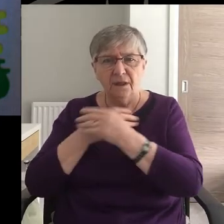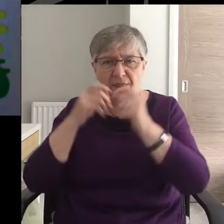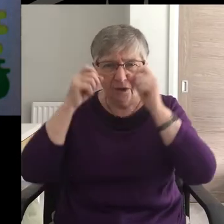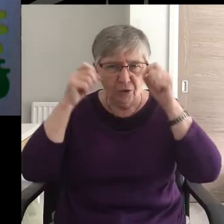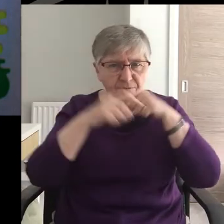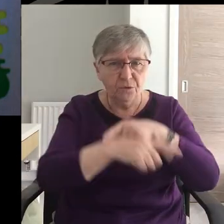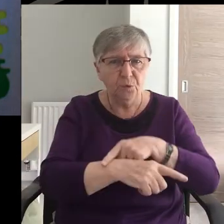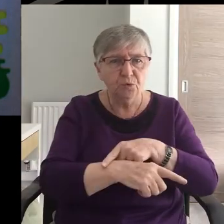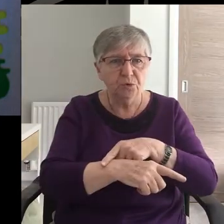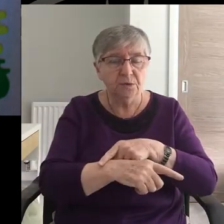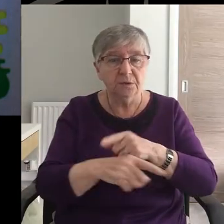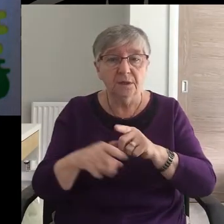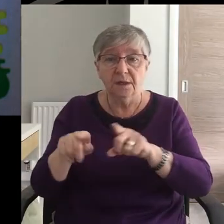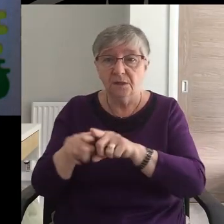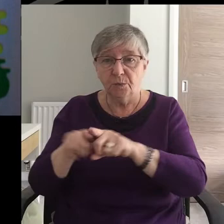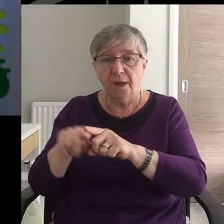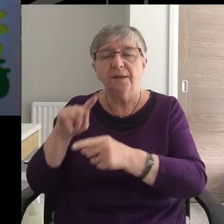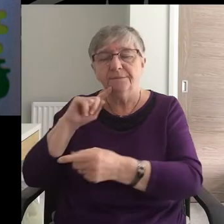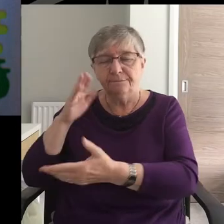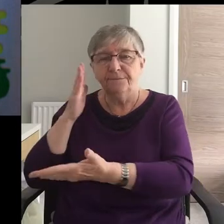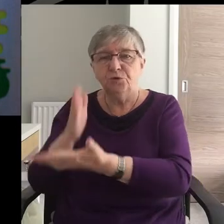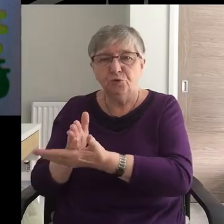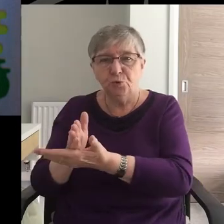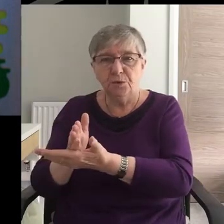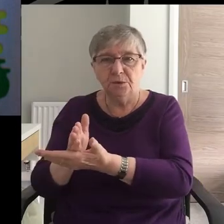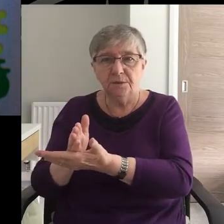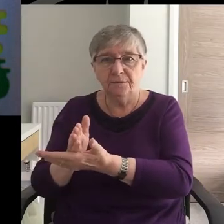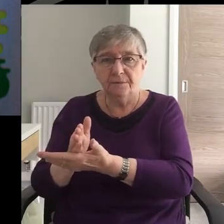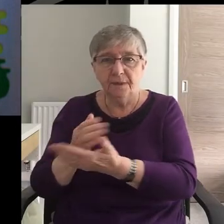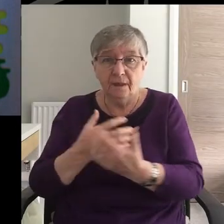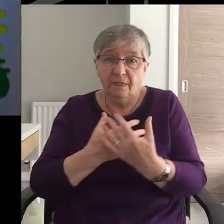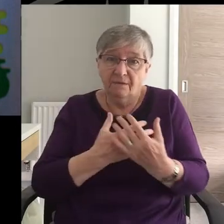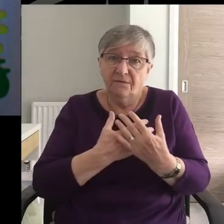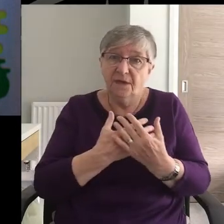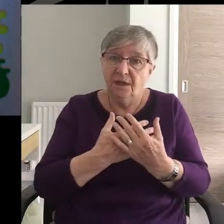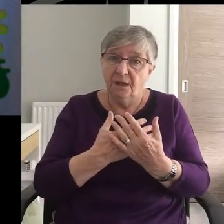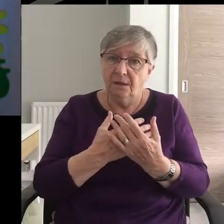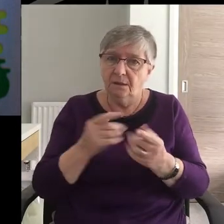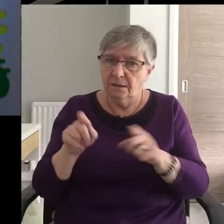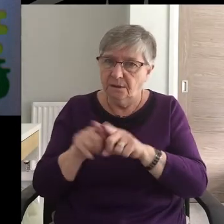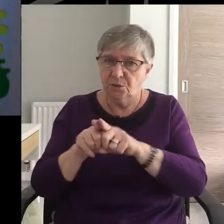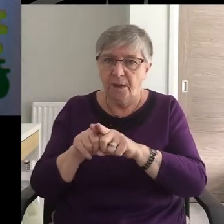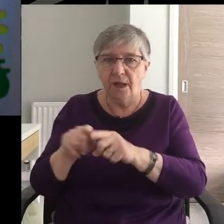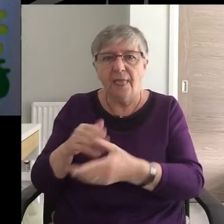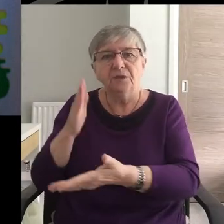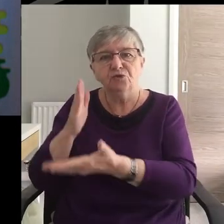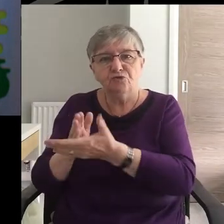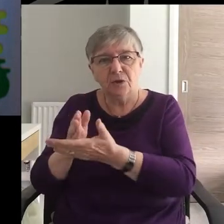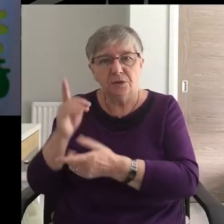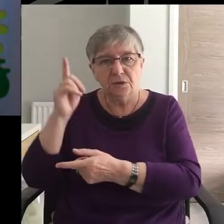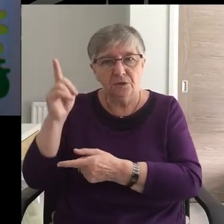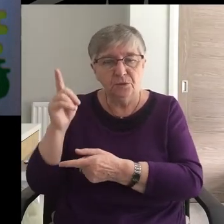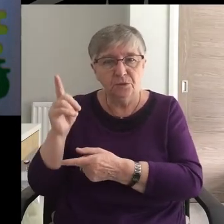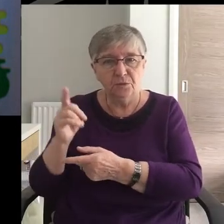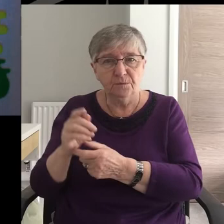confusion as well as the certainty, the fear as well as the trust.